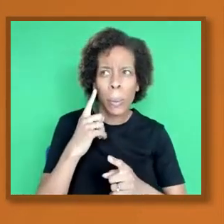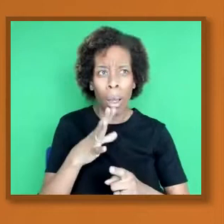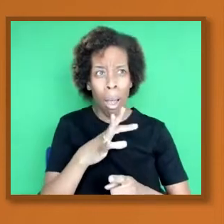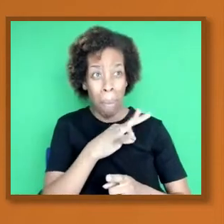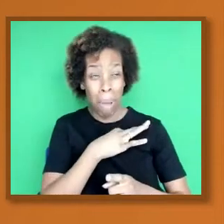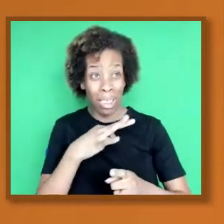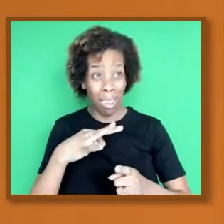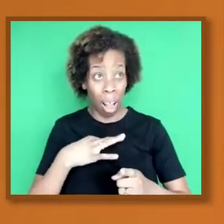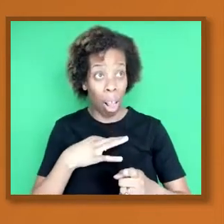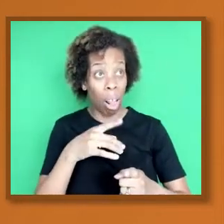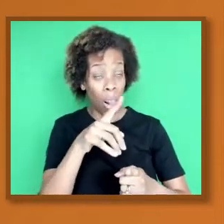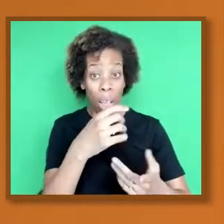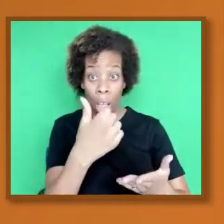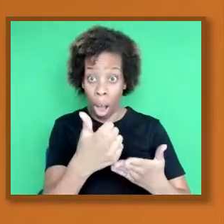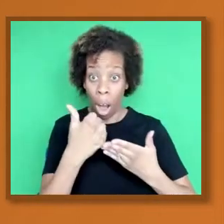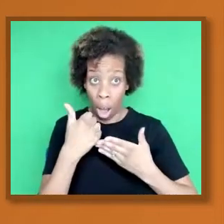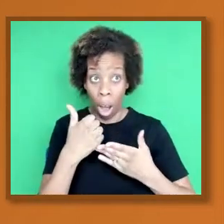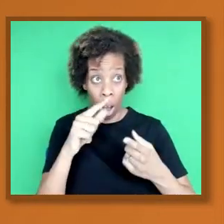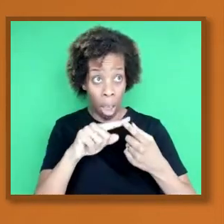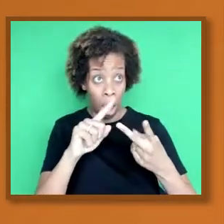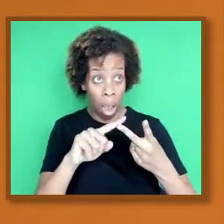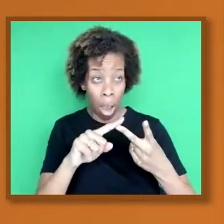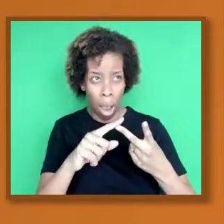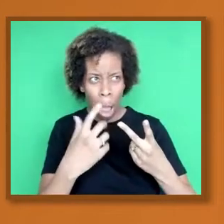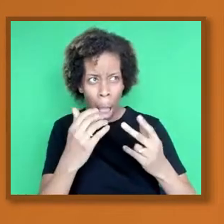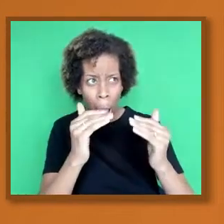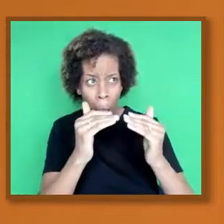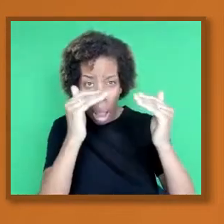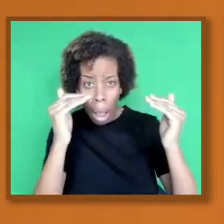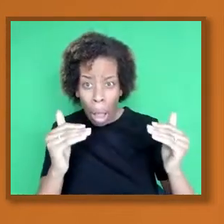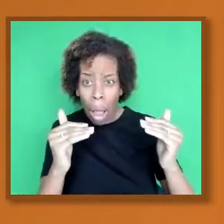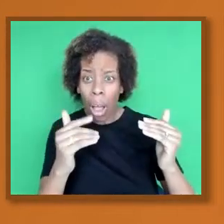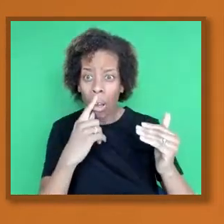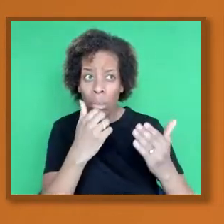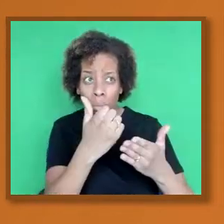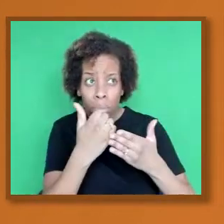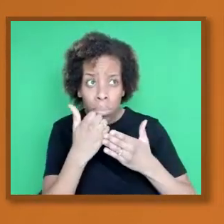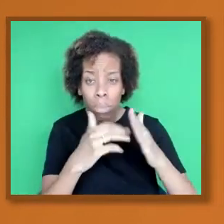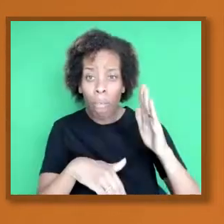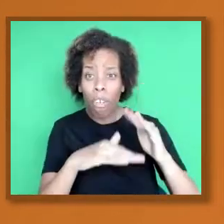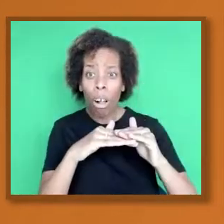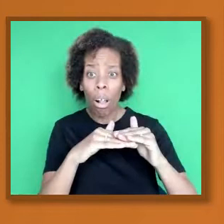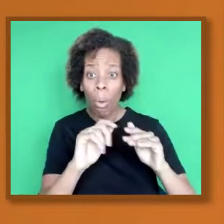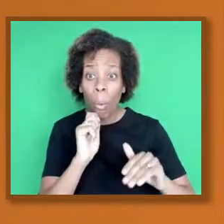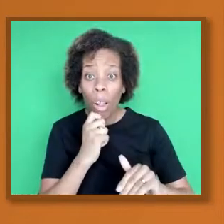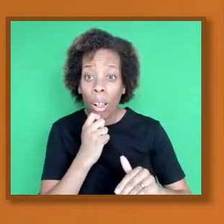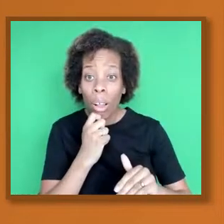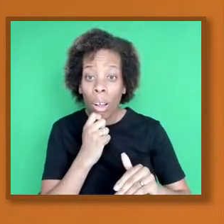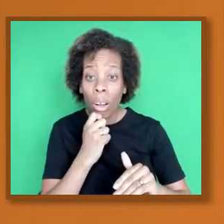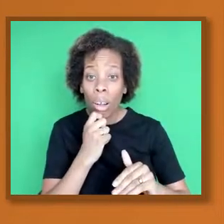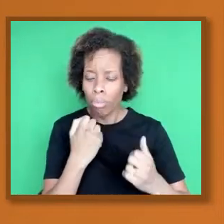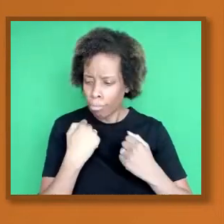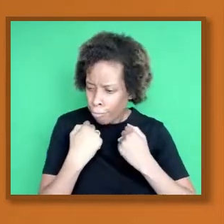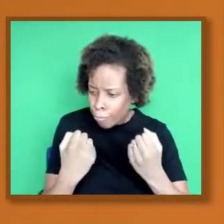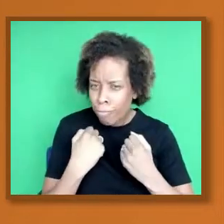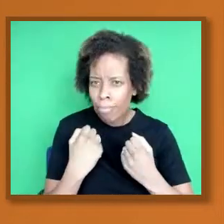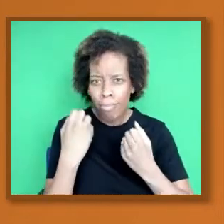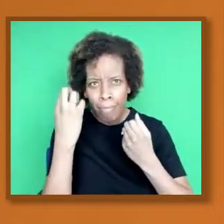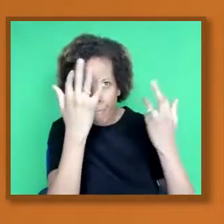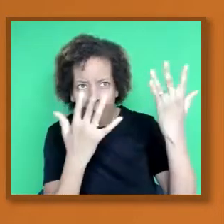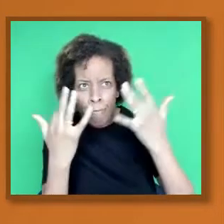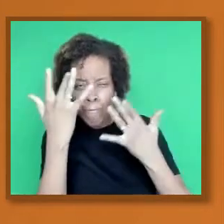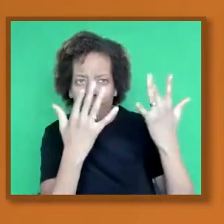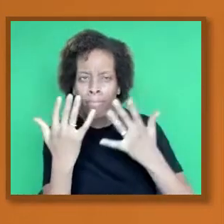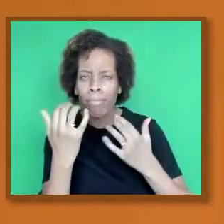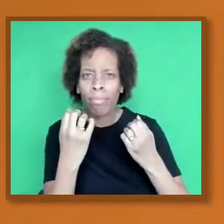need to do that. In the same way, then, you need to ask questions, weigh up the evidence of the videos that